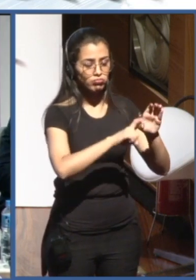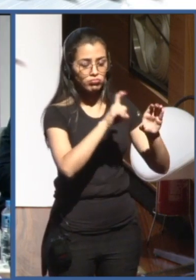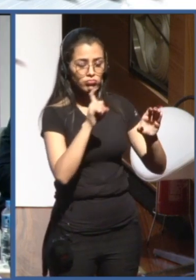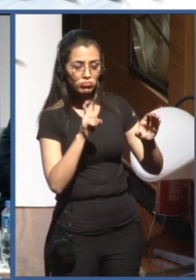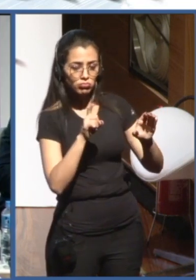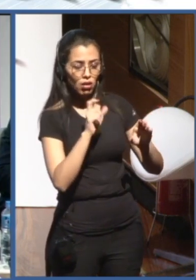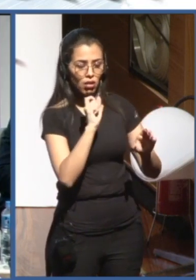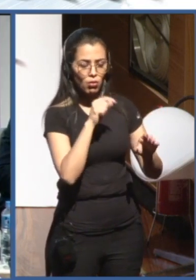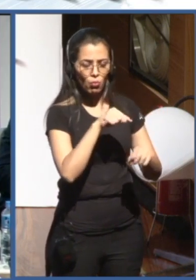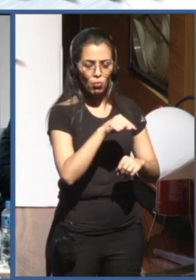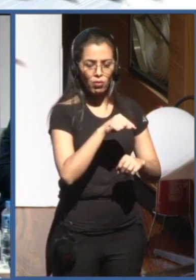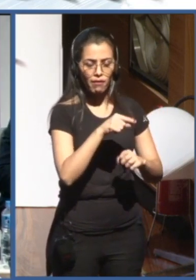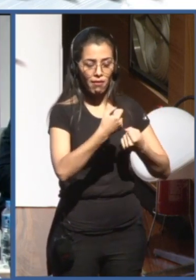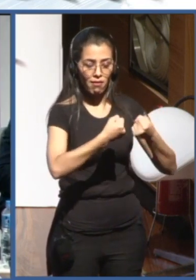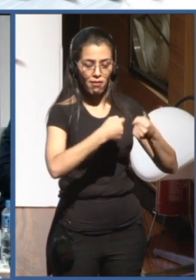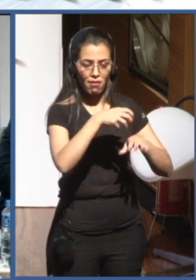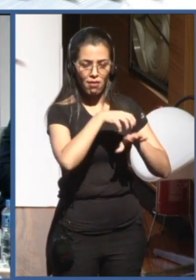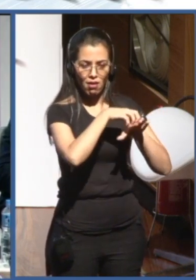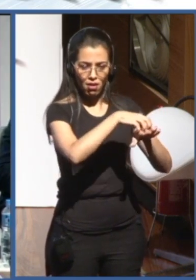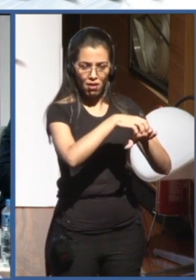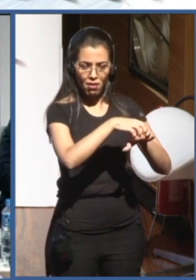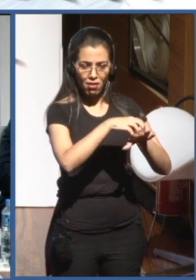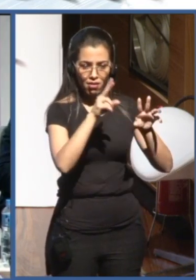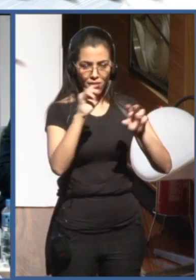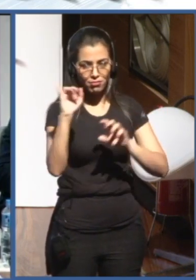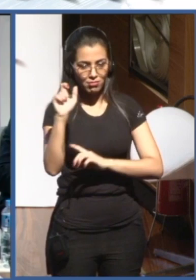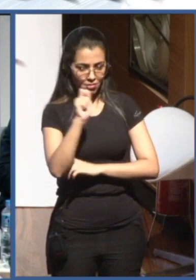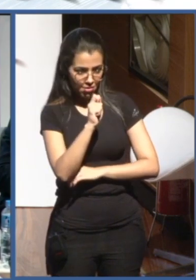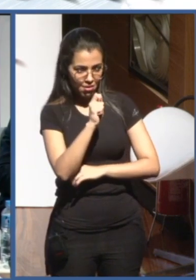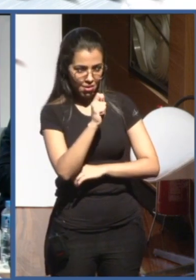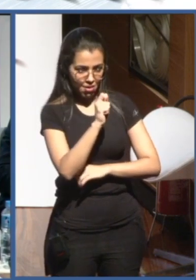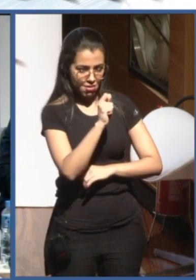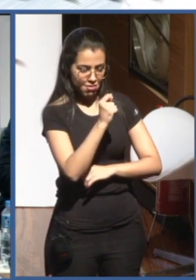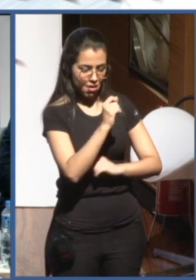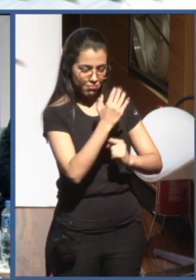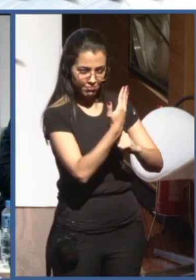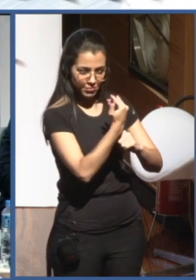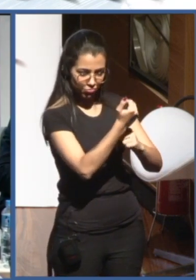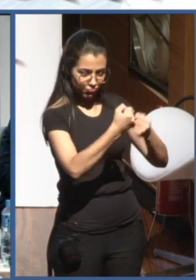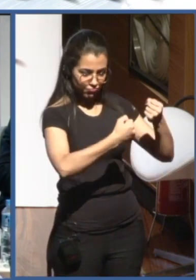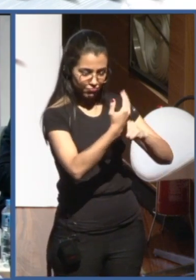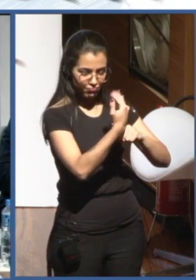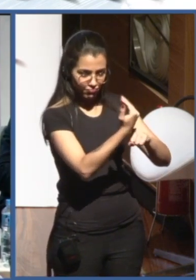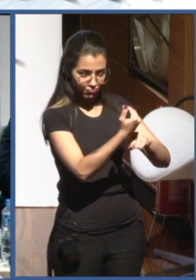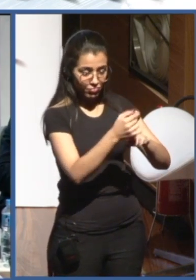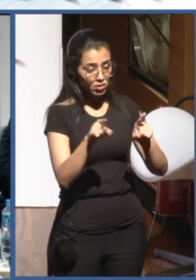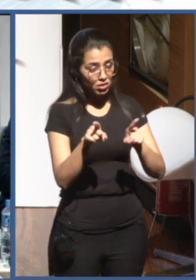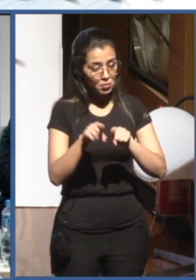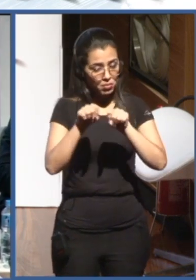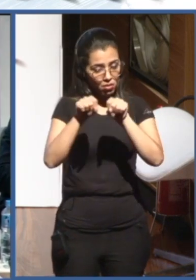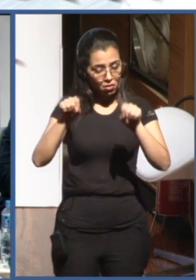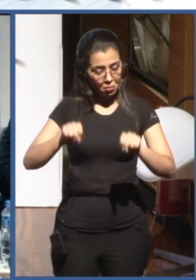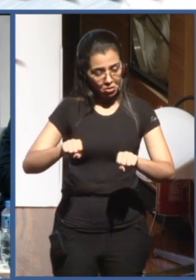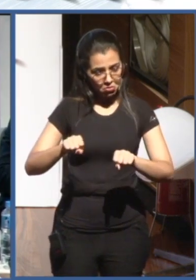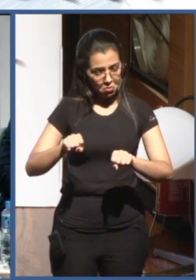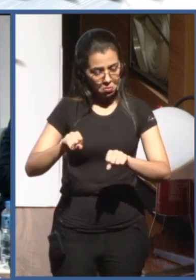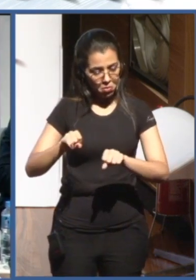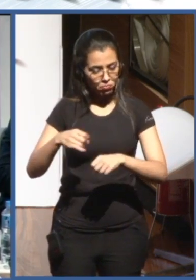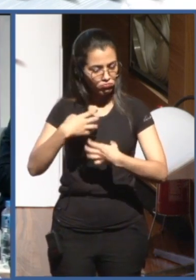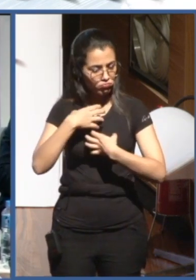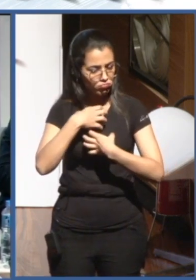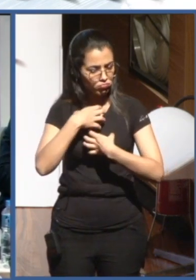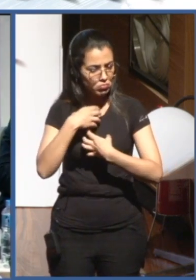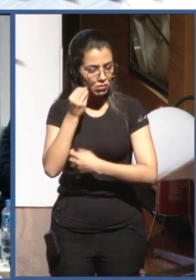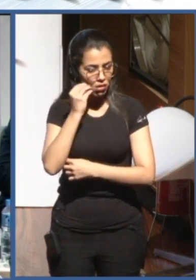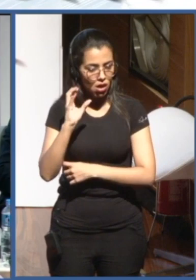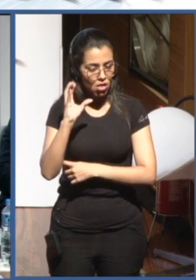vehicles. You know, AI Commons, again, a platform framework for developing an end-to-end solution, where the innovators can